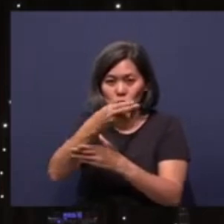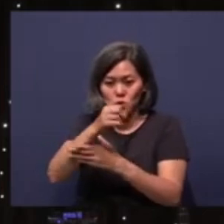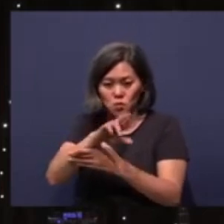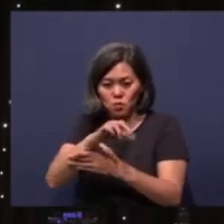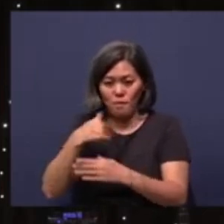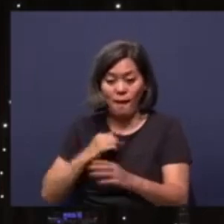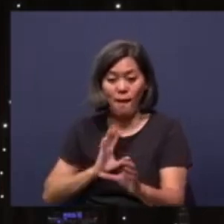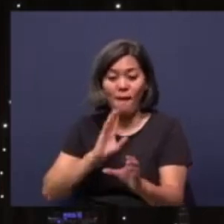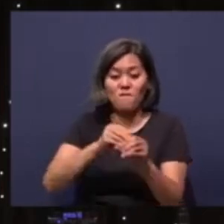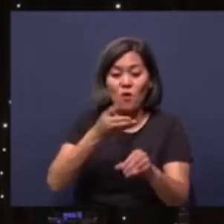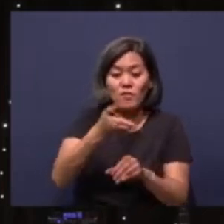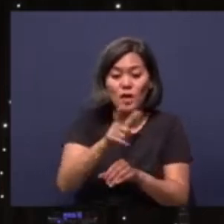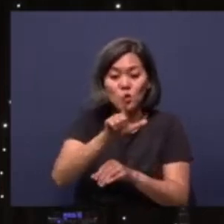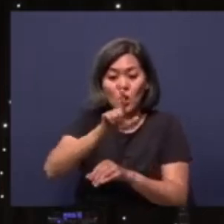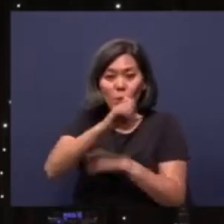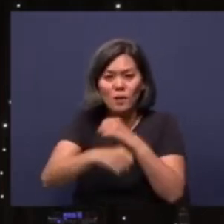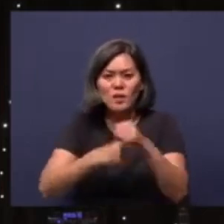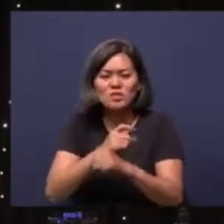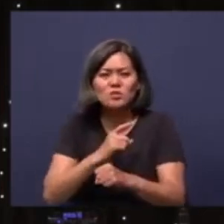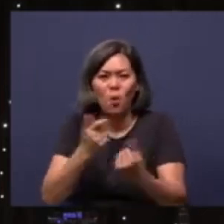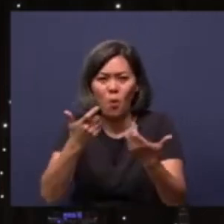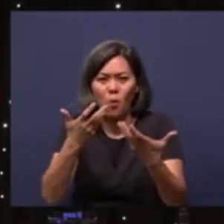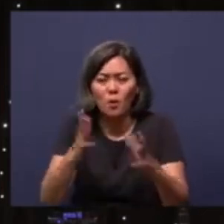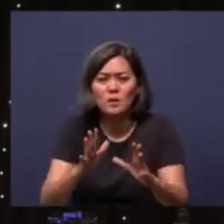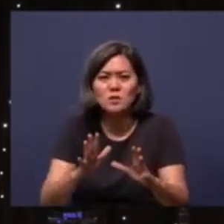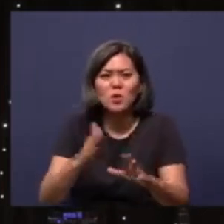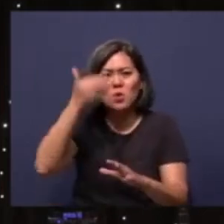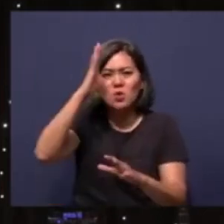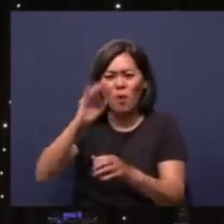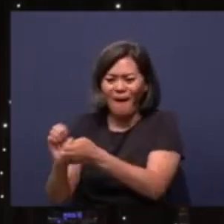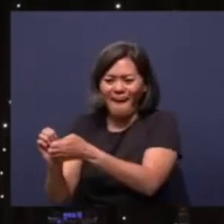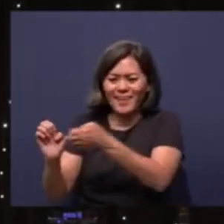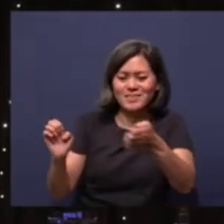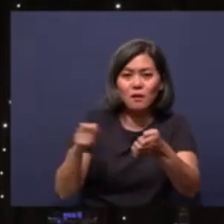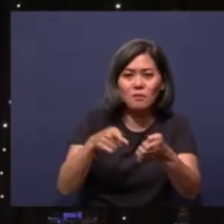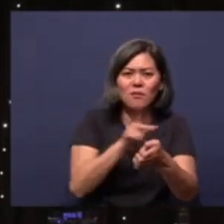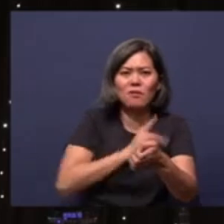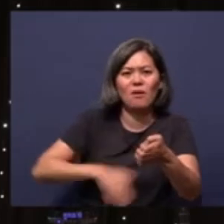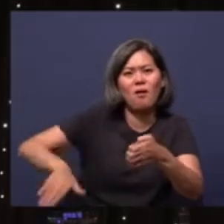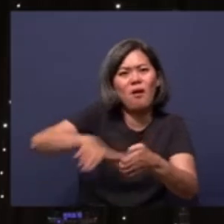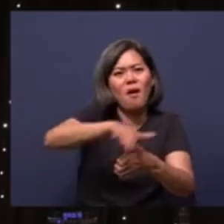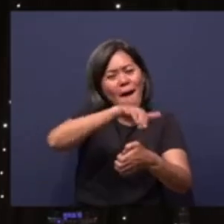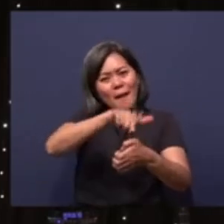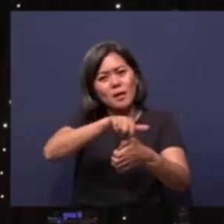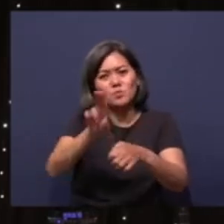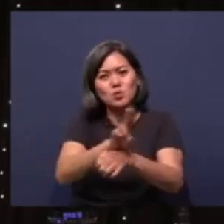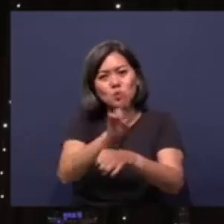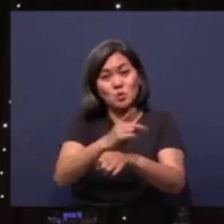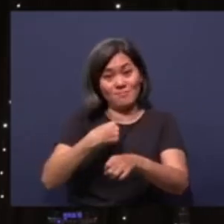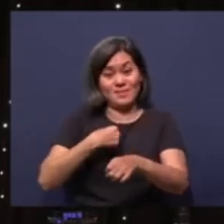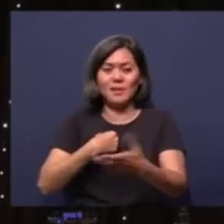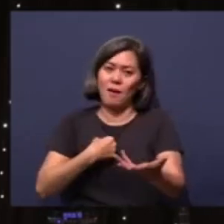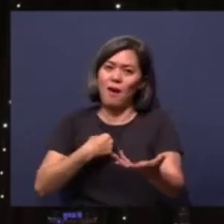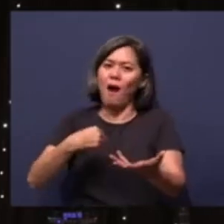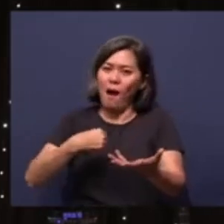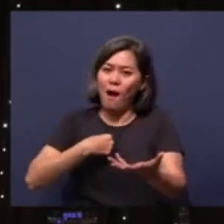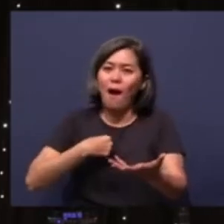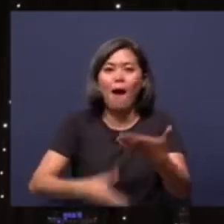21 years already. So God really has extended his kingdom using me. I